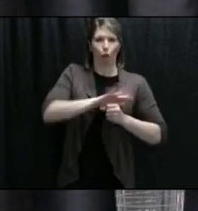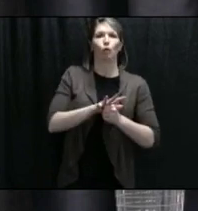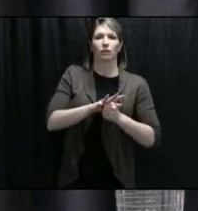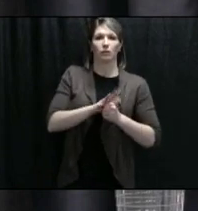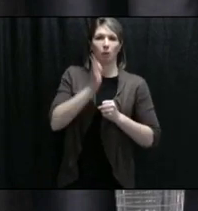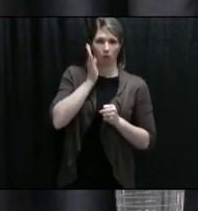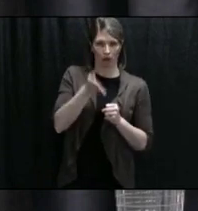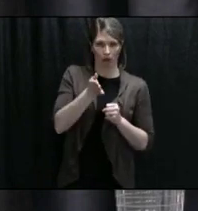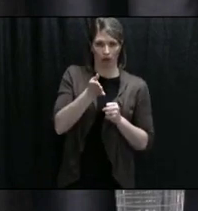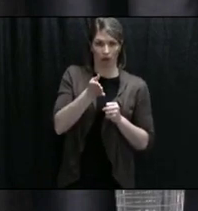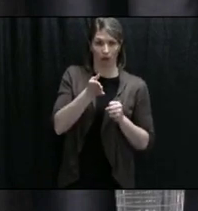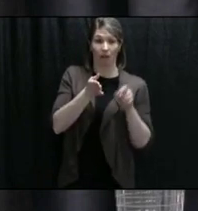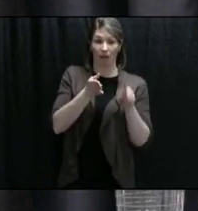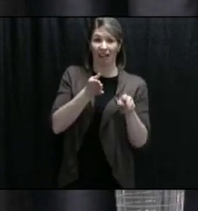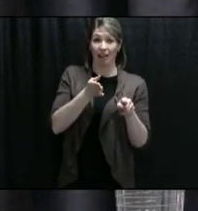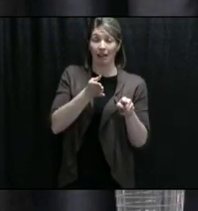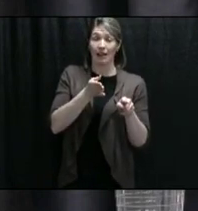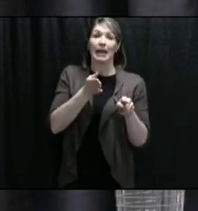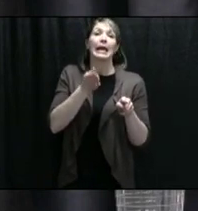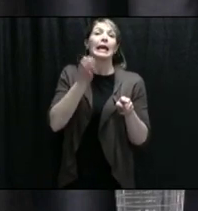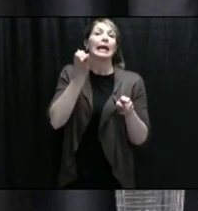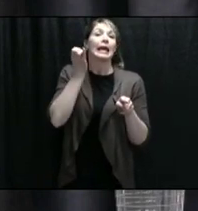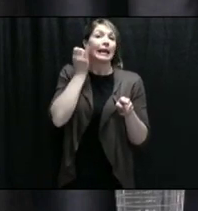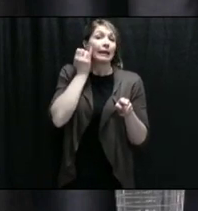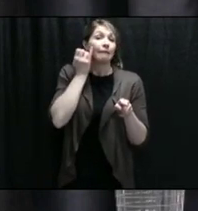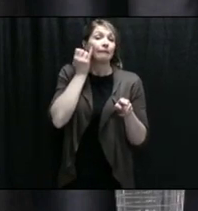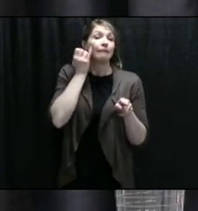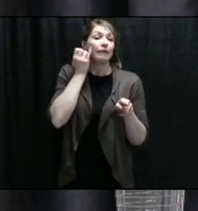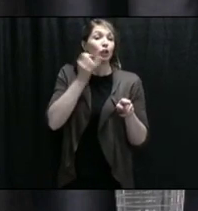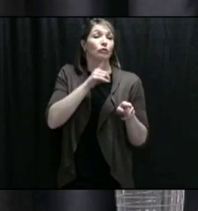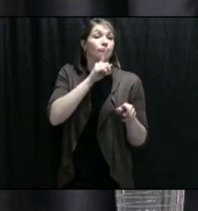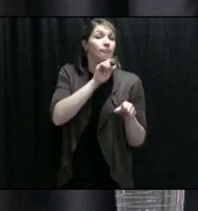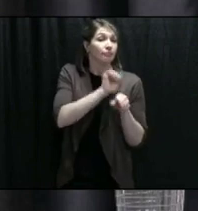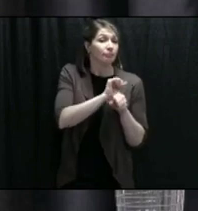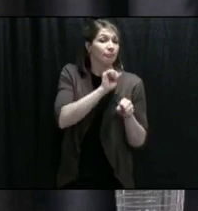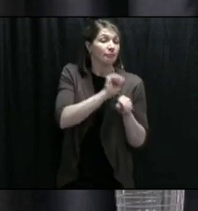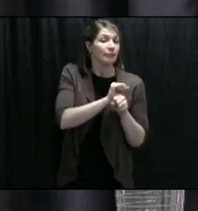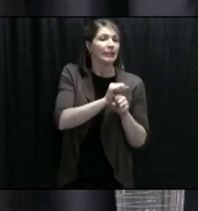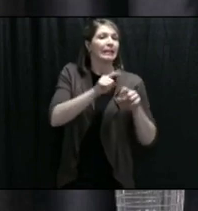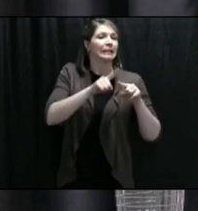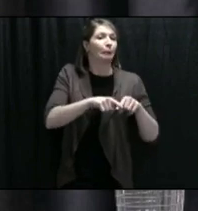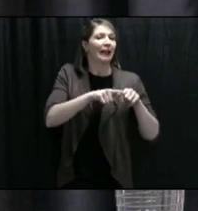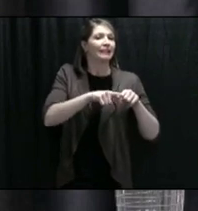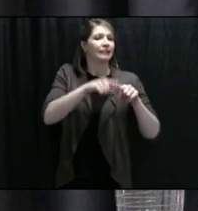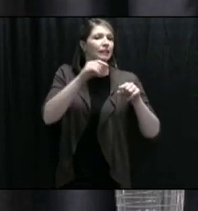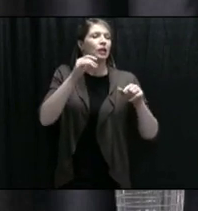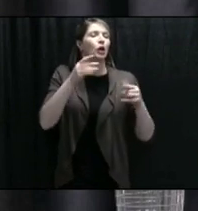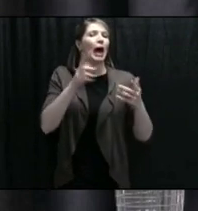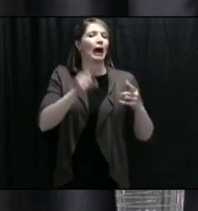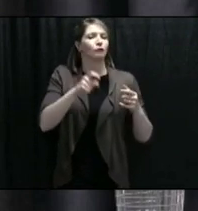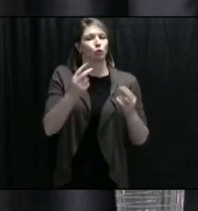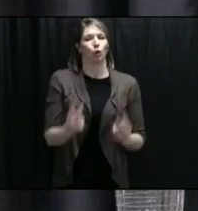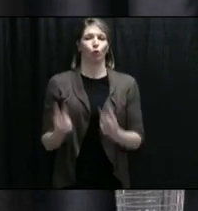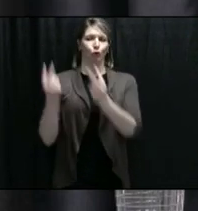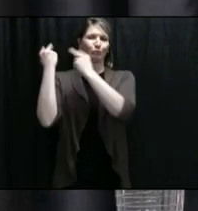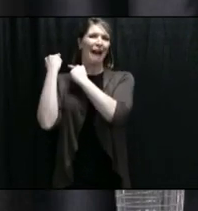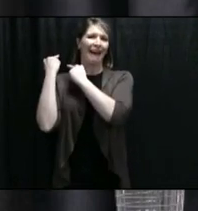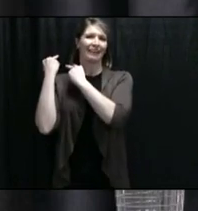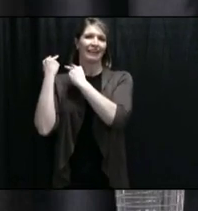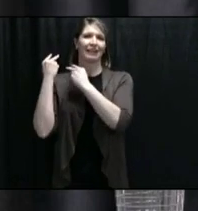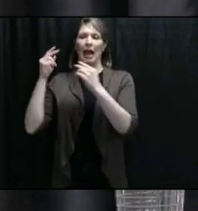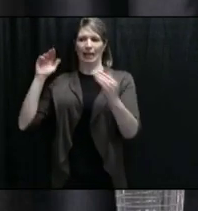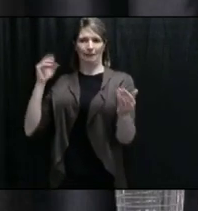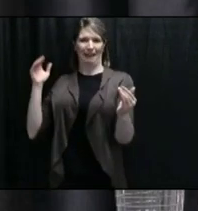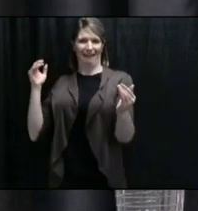only be shown to be true when you look at the data and see how we've gone. At the moment, we're doing slightly better than the